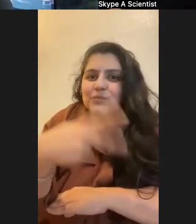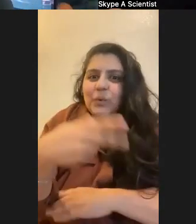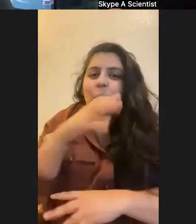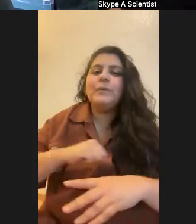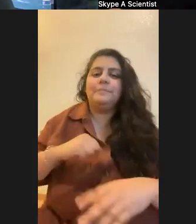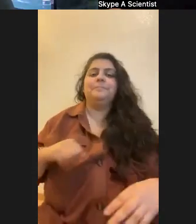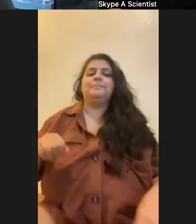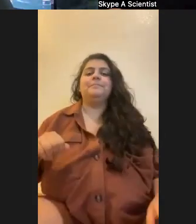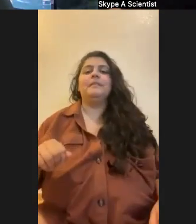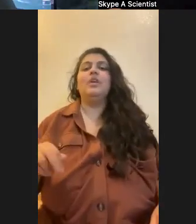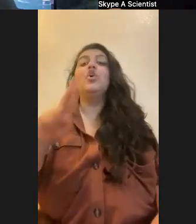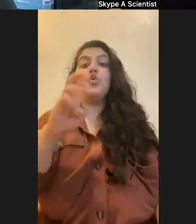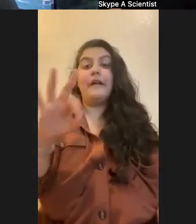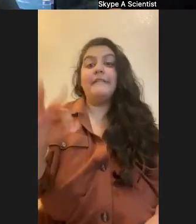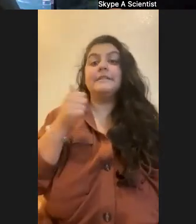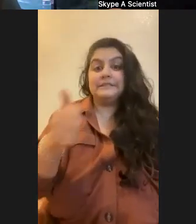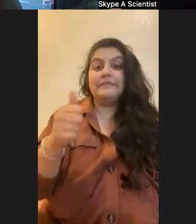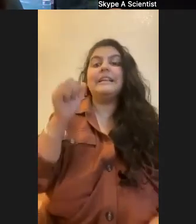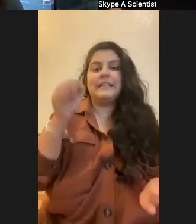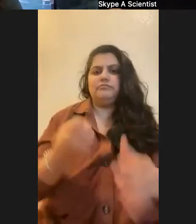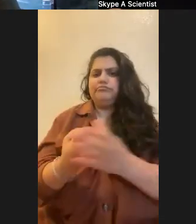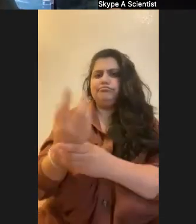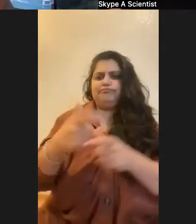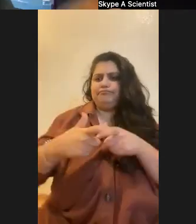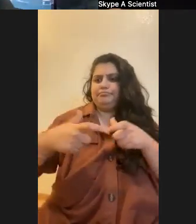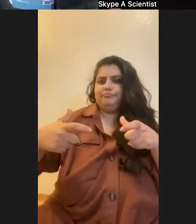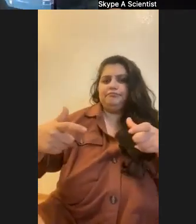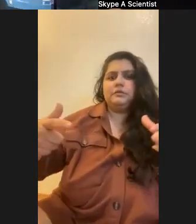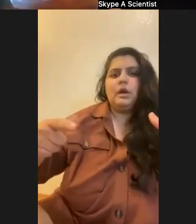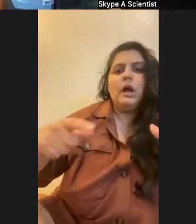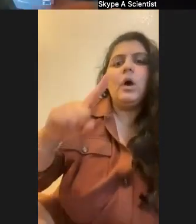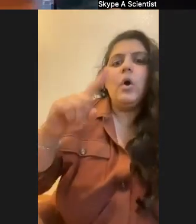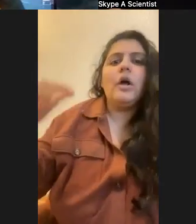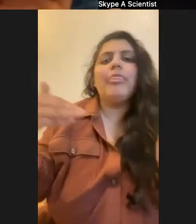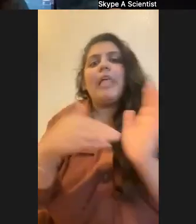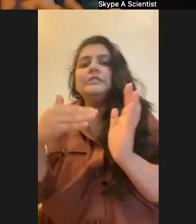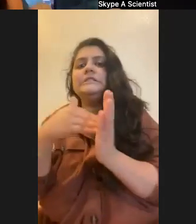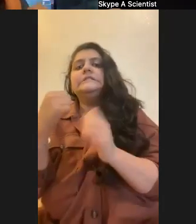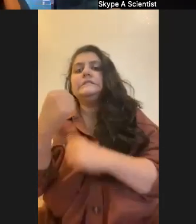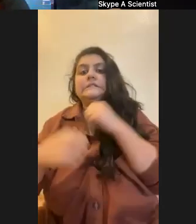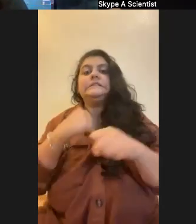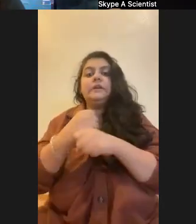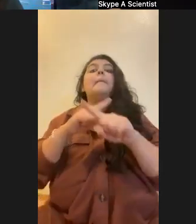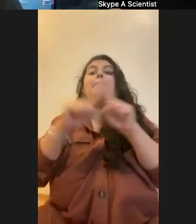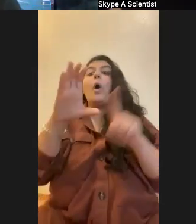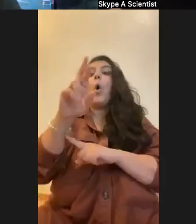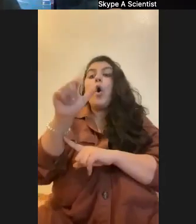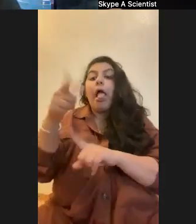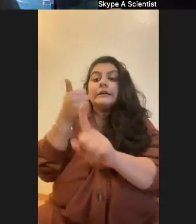the reef itself could be spanning hundreds of thousands of years, but the coral you see probably all have different ages, right?